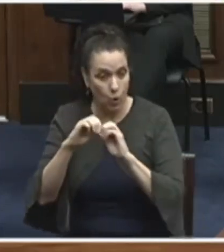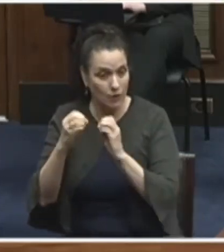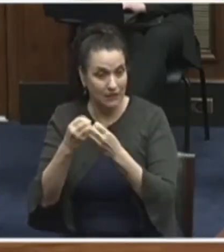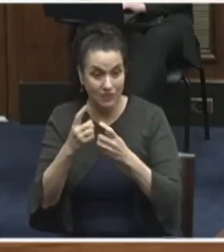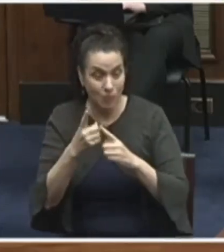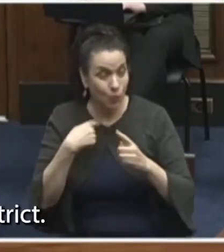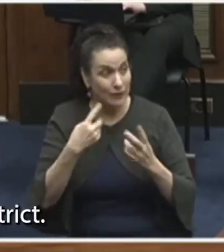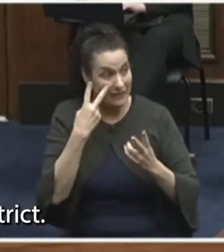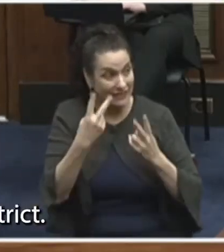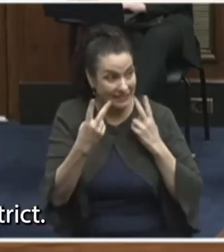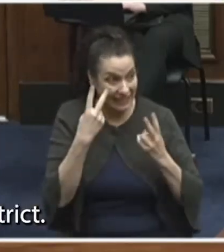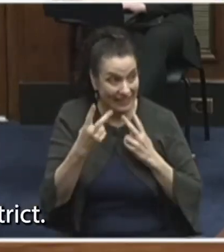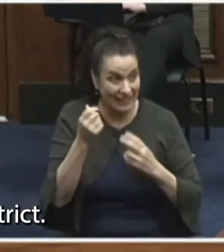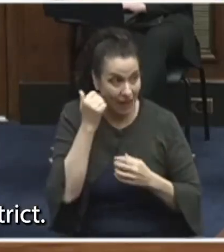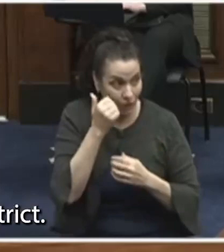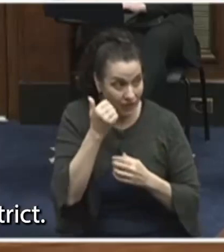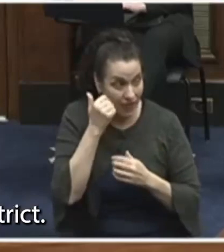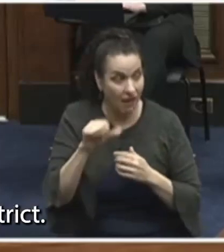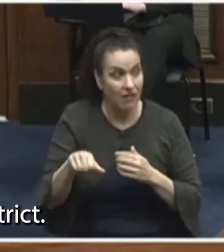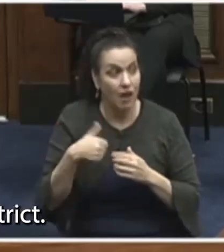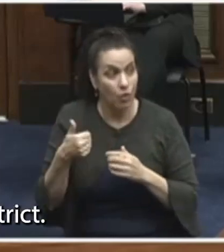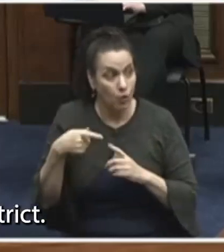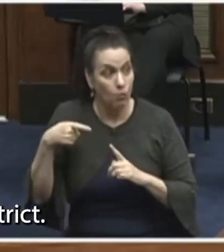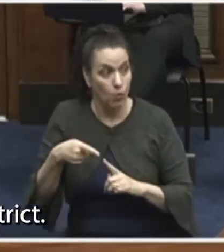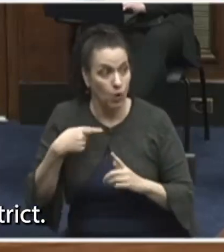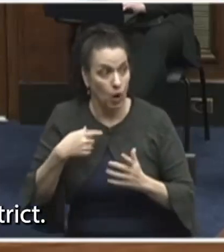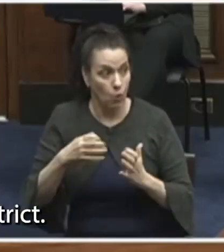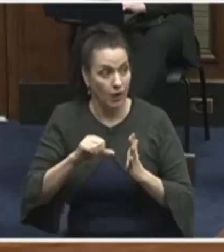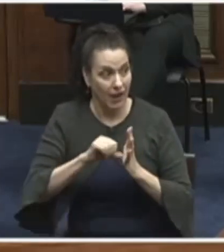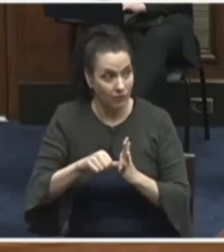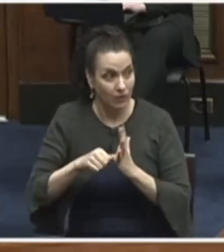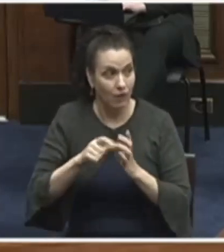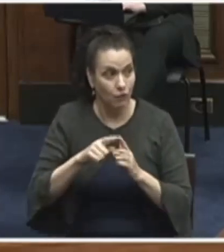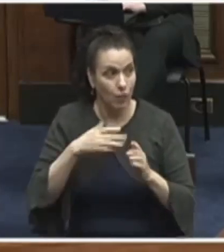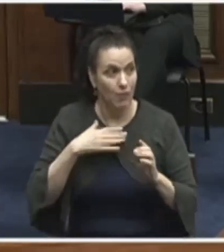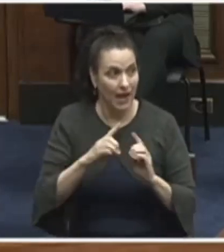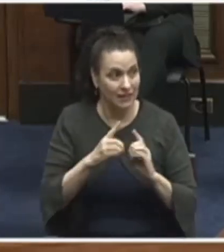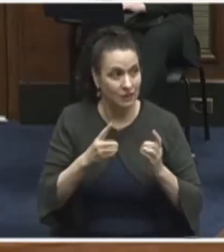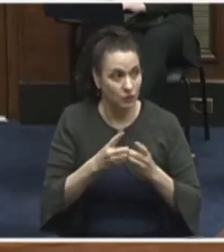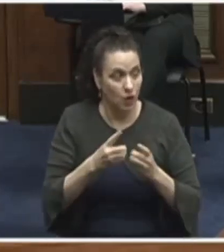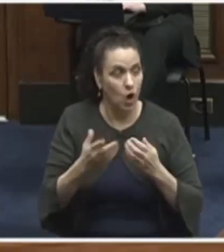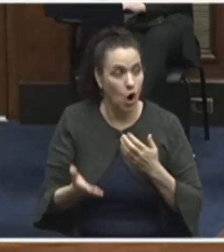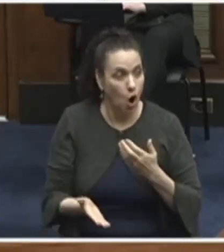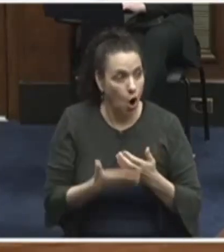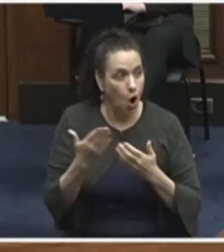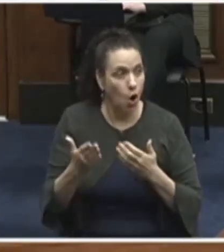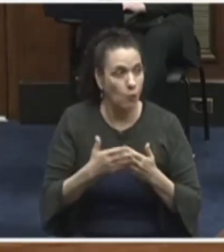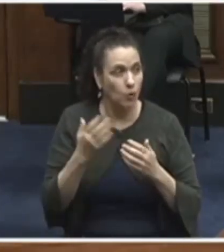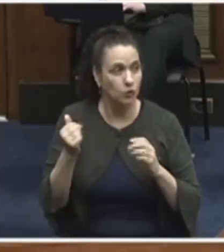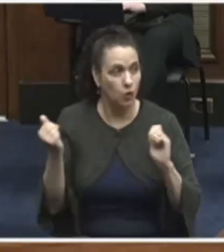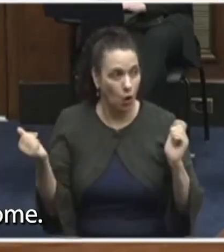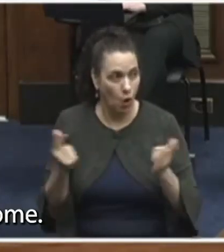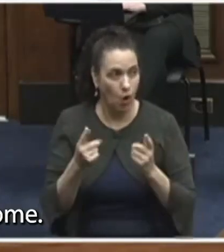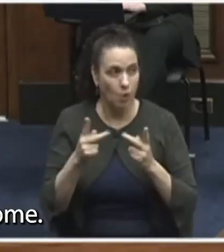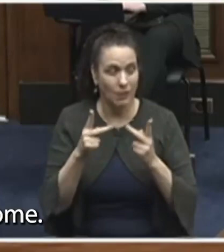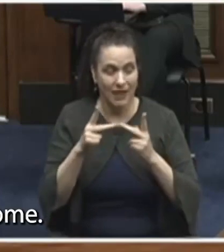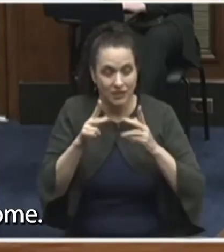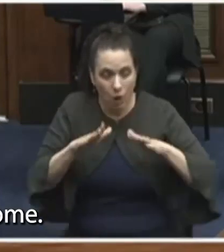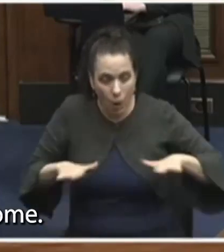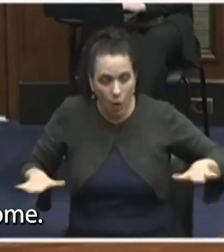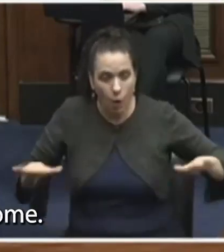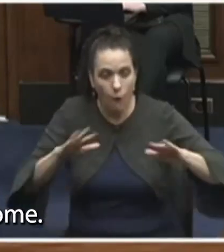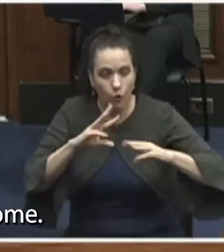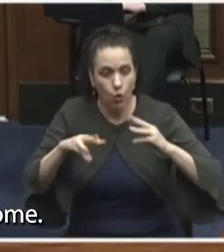life. Another case in point right here comes from my district. Almost everywhere in the world, health